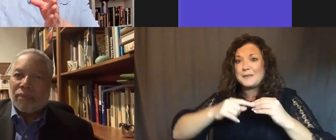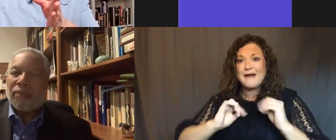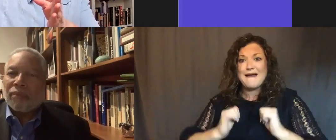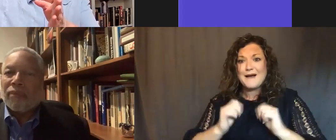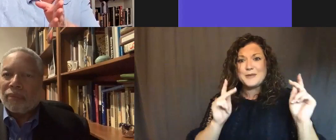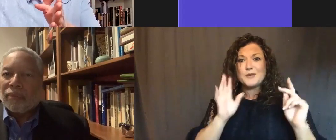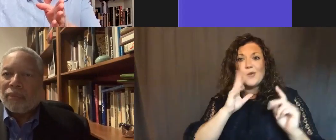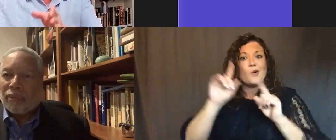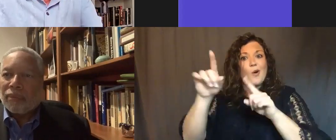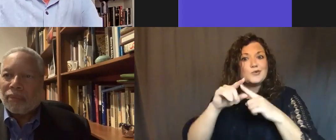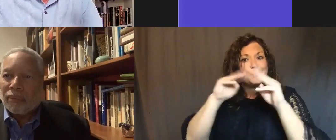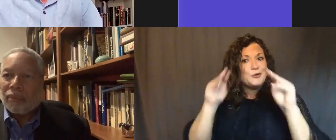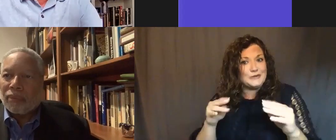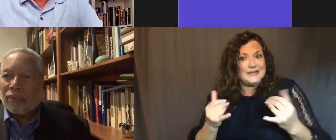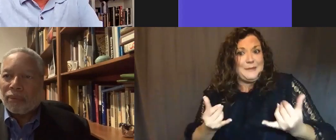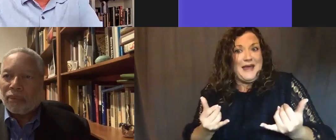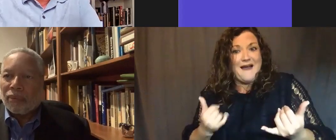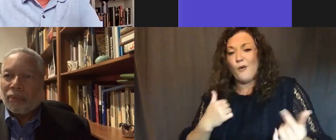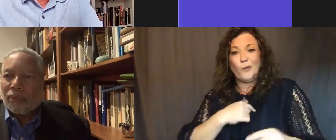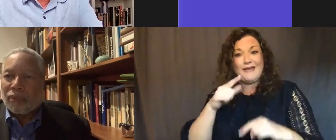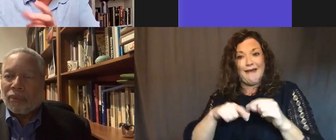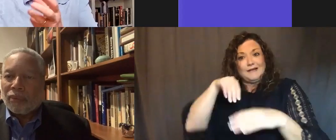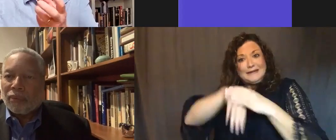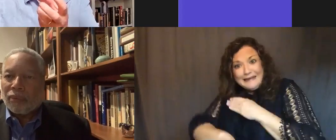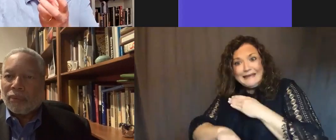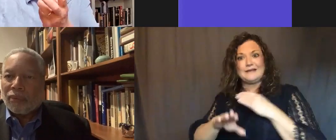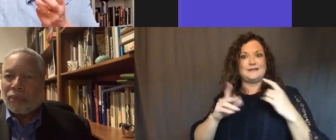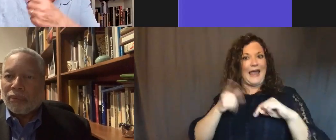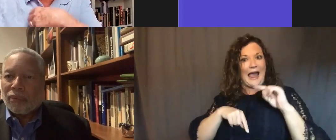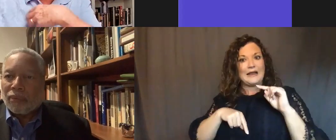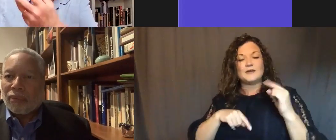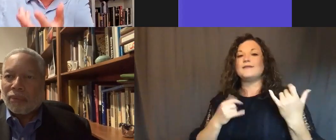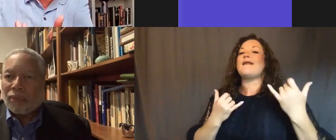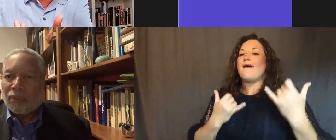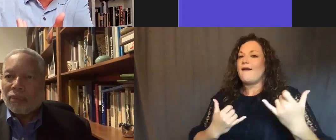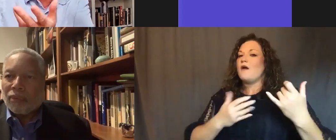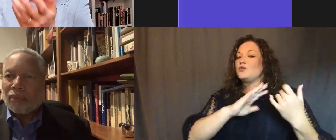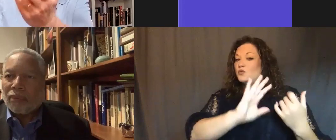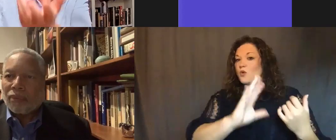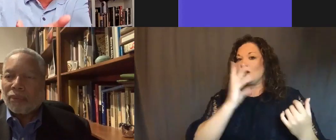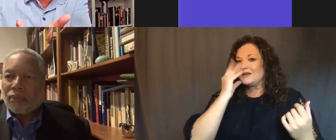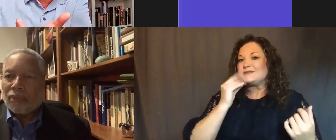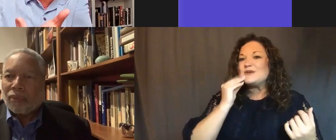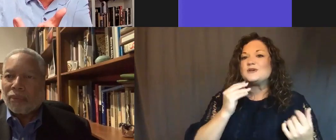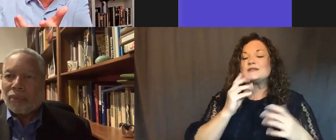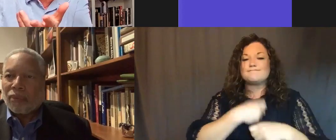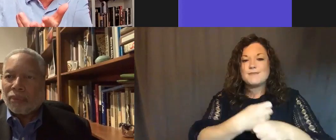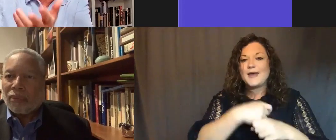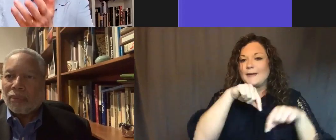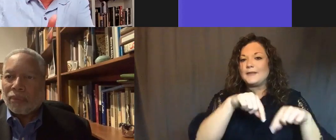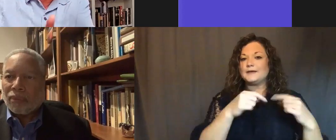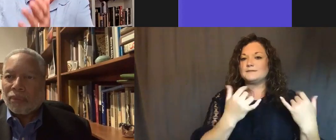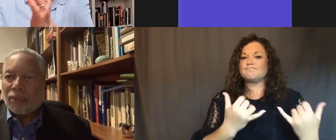go to museums now when we can't even be there. And what value does the experience in creating this 21st century